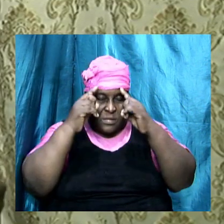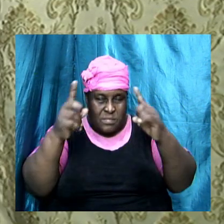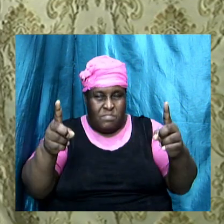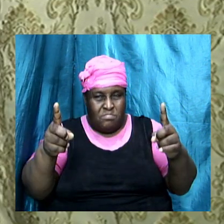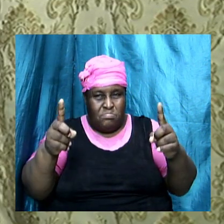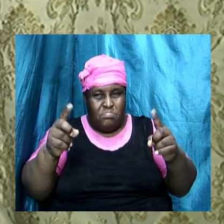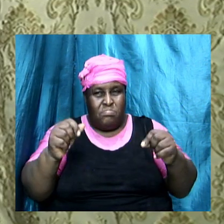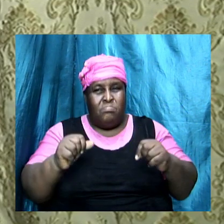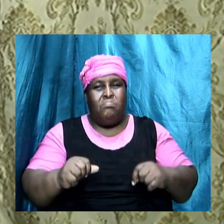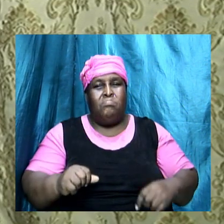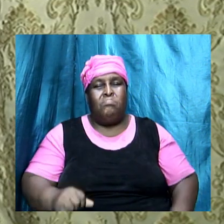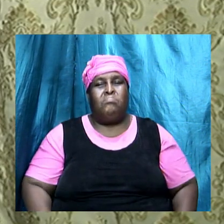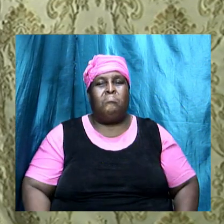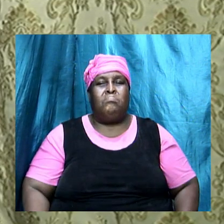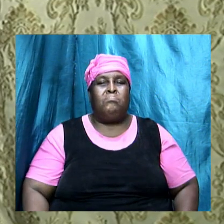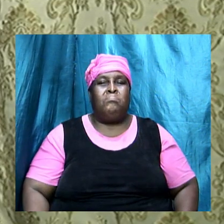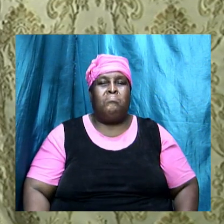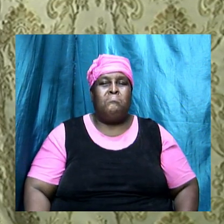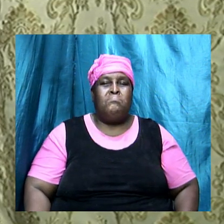of Jezebel